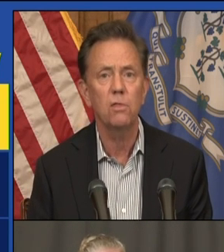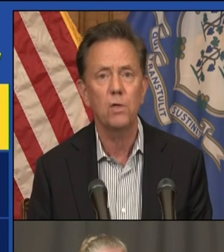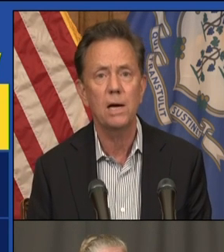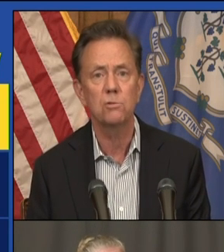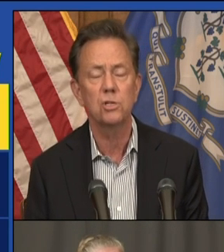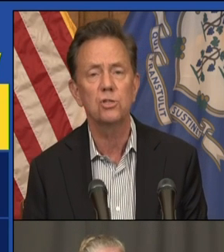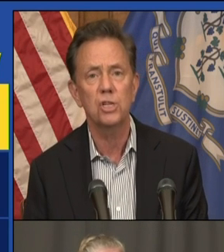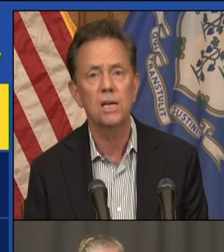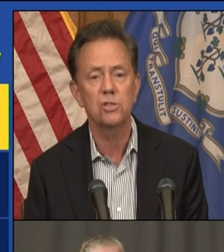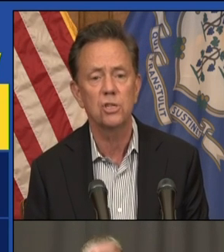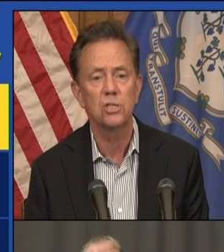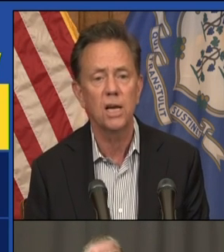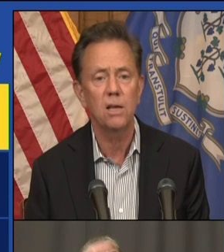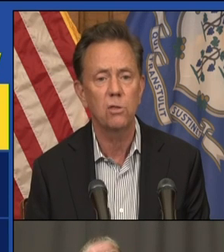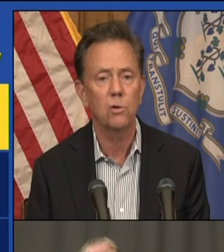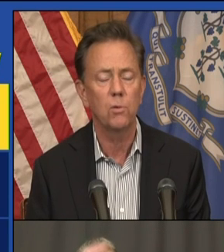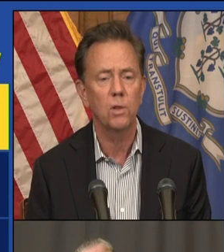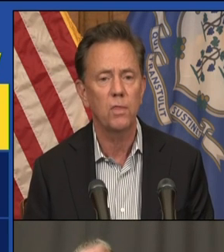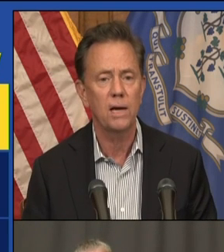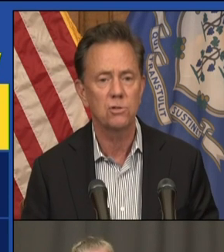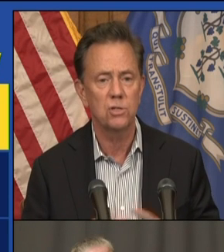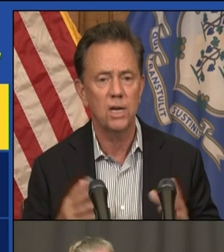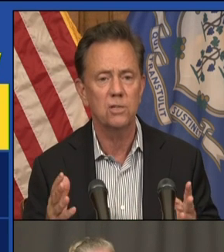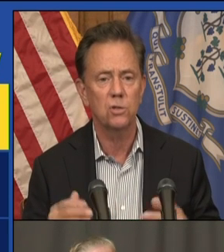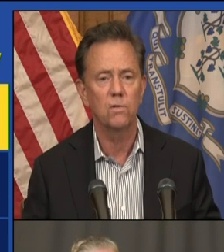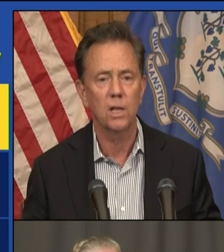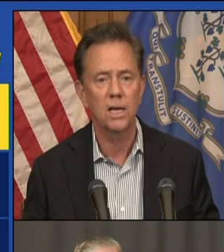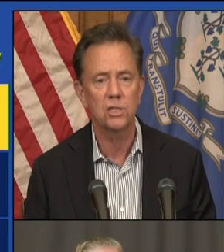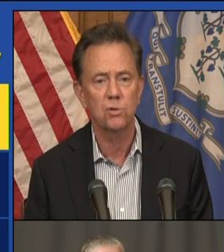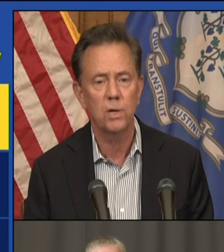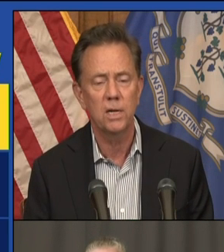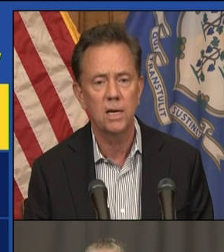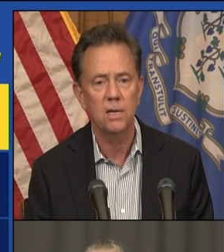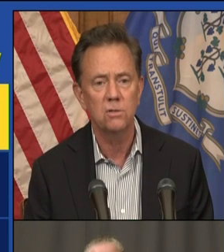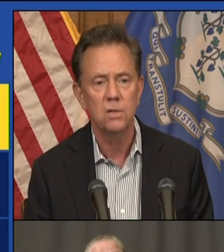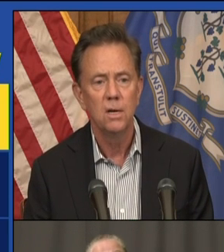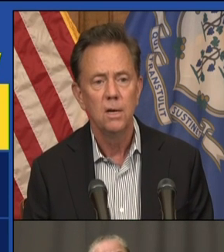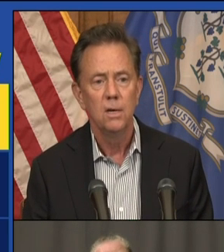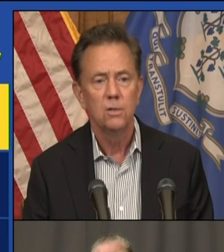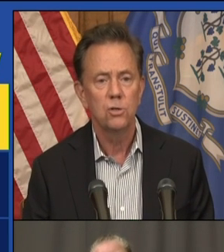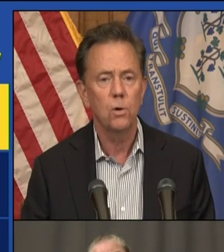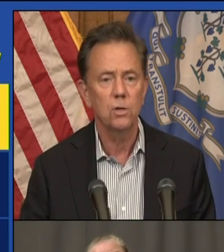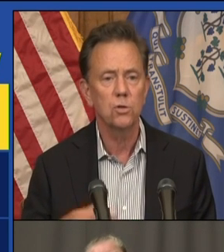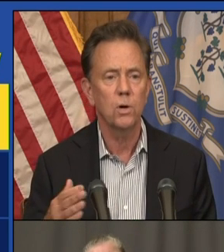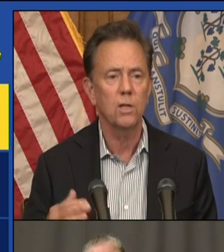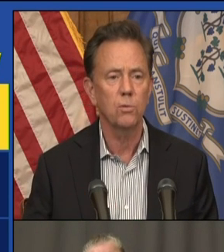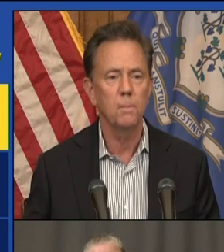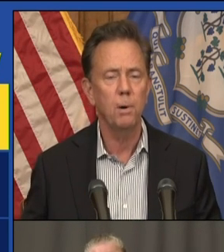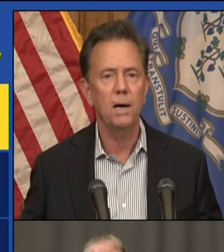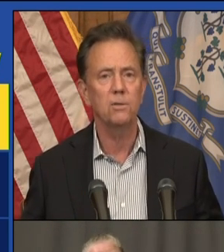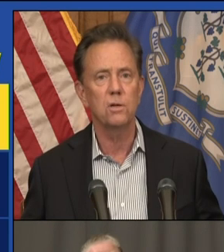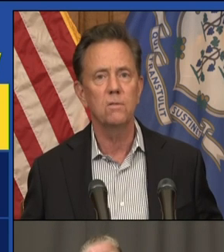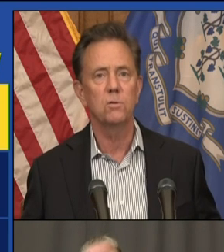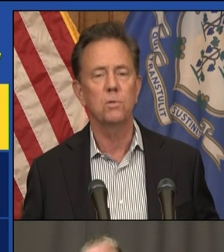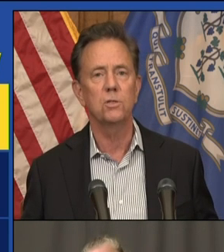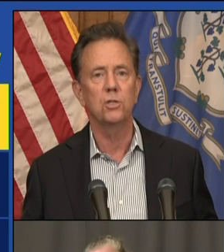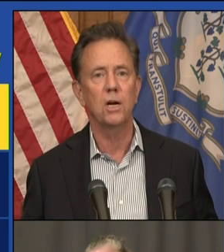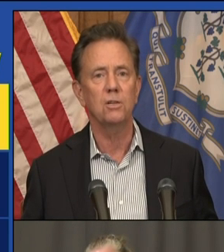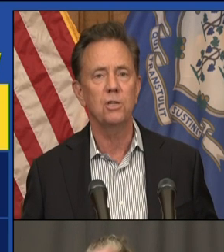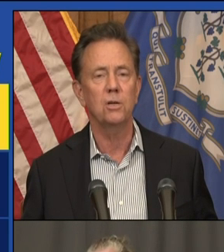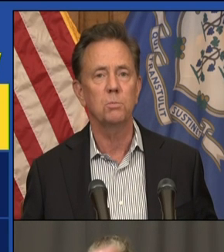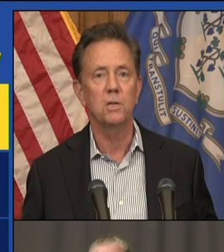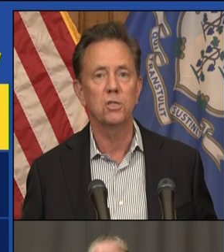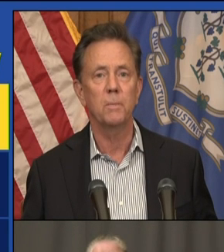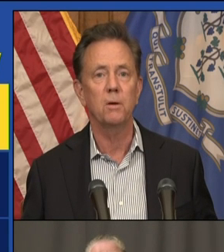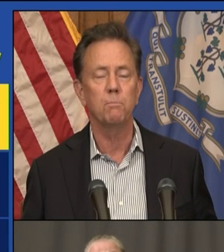10,000 tests a day, 31,000 tests over the last three days, 223 positives, which